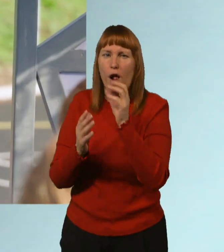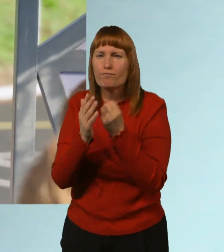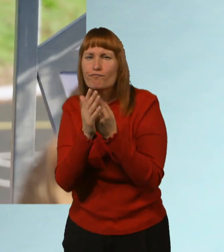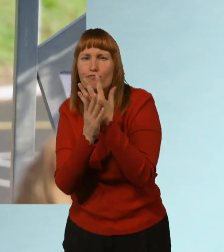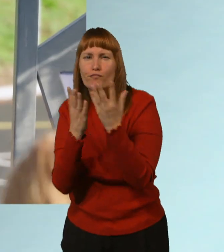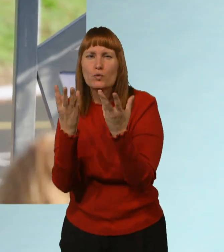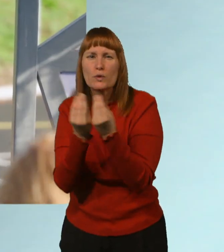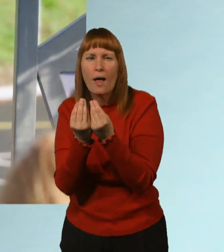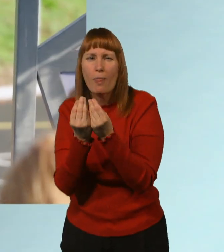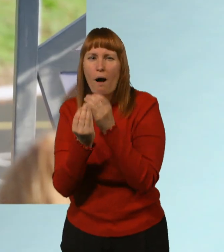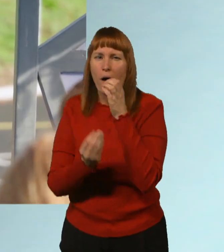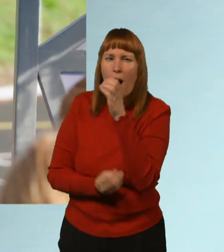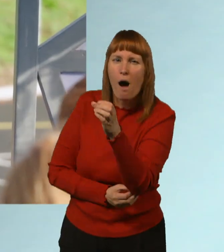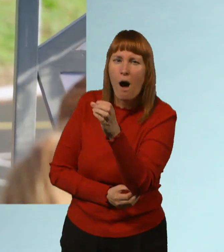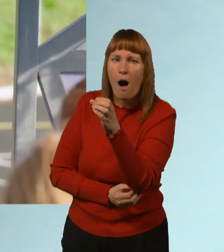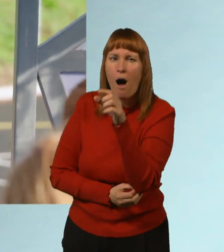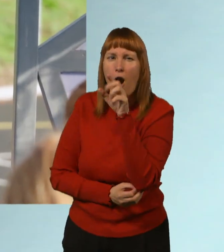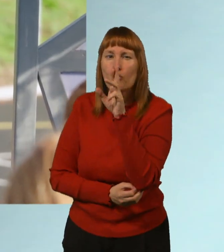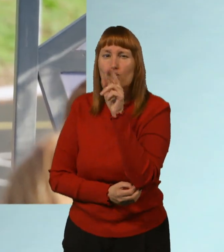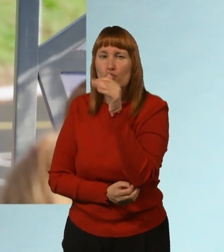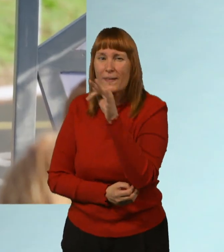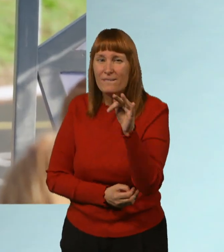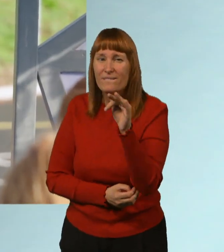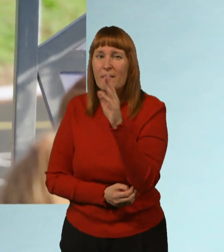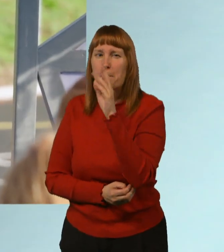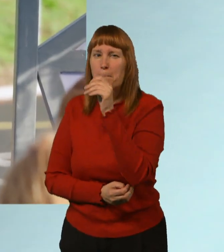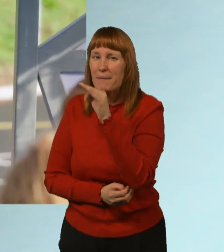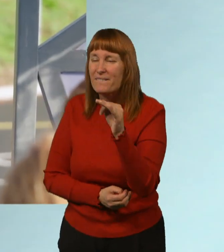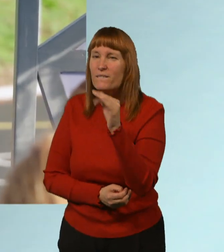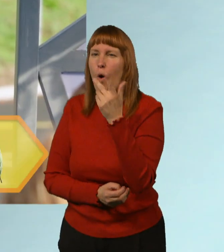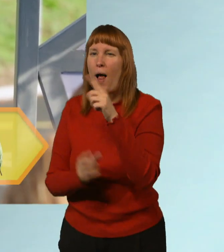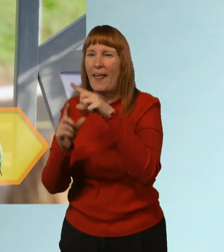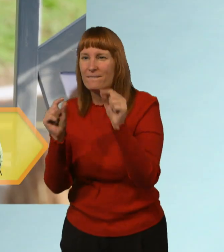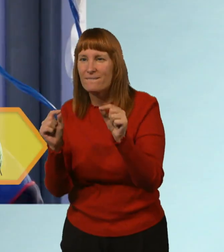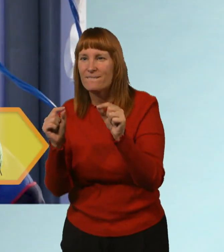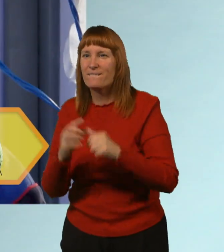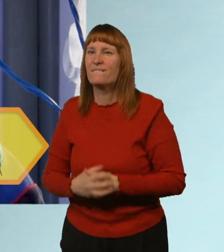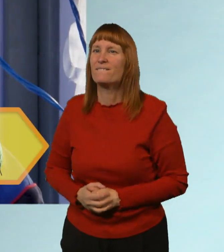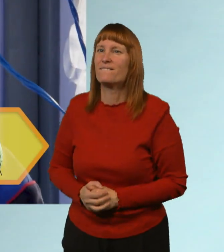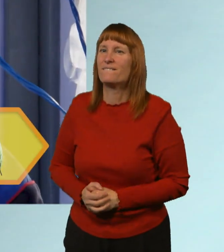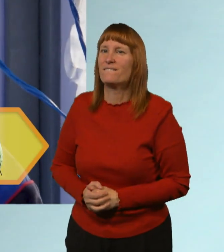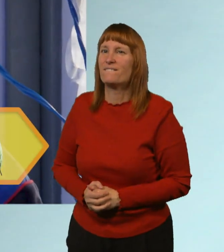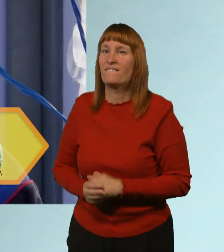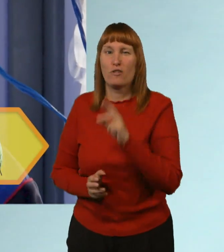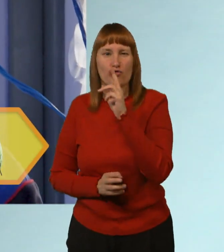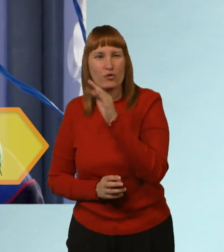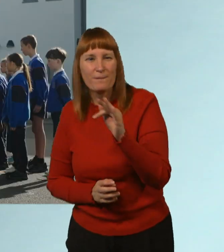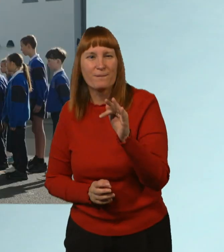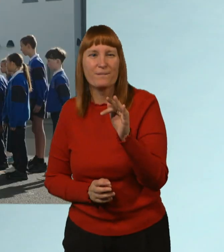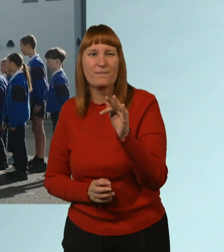a coral what? Is it reef, beef, or leaf? Reef.